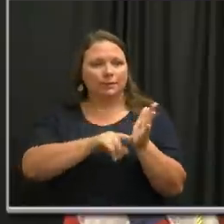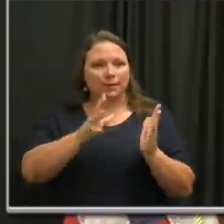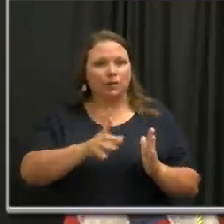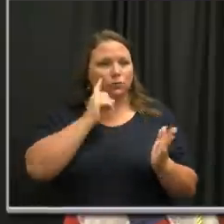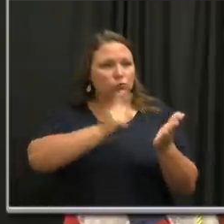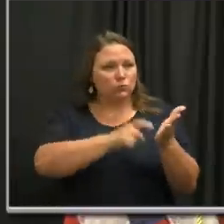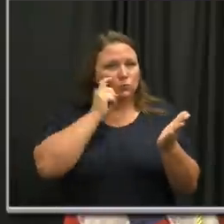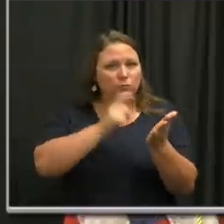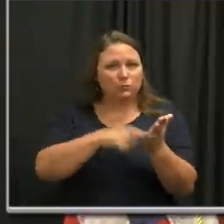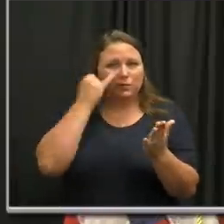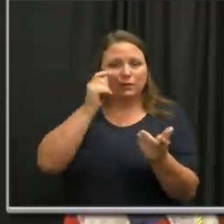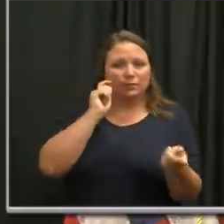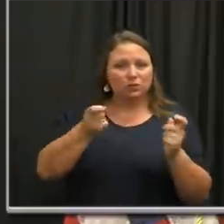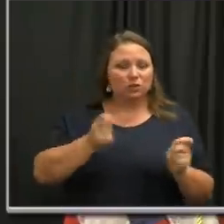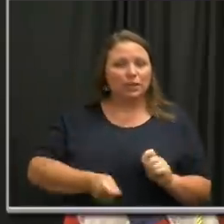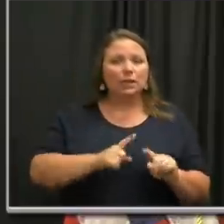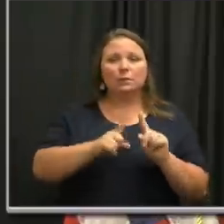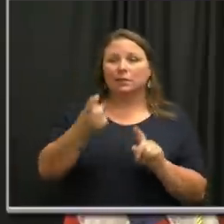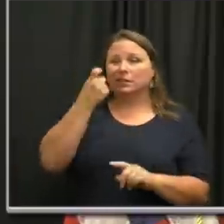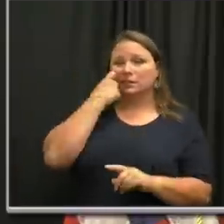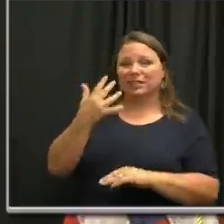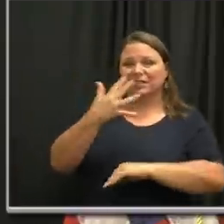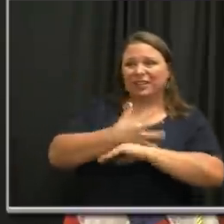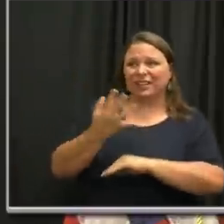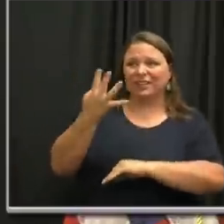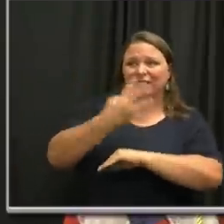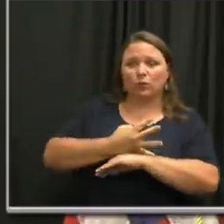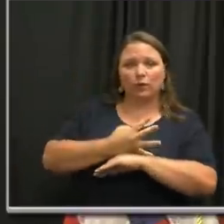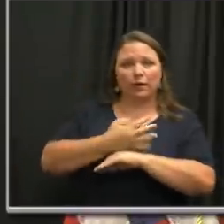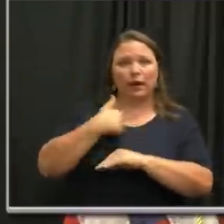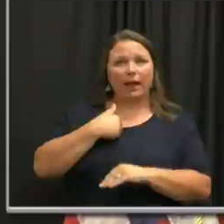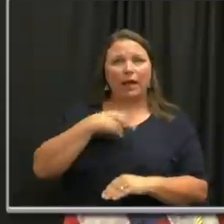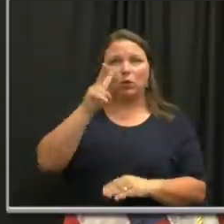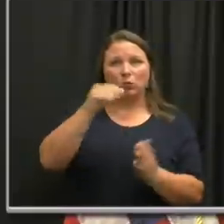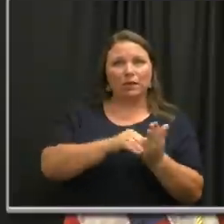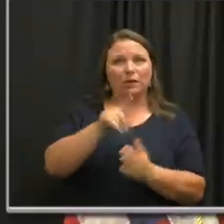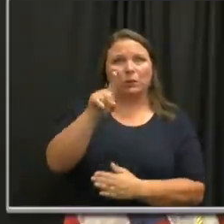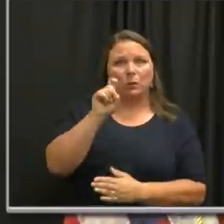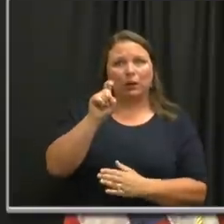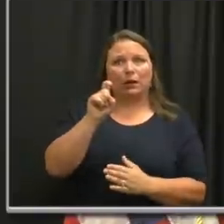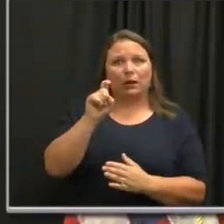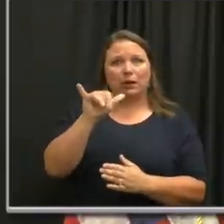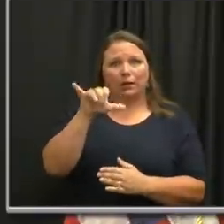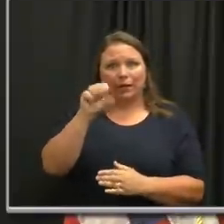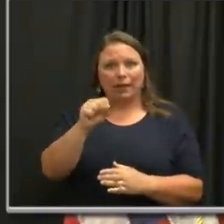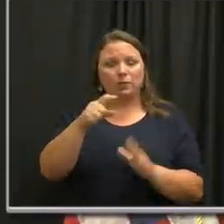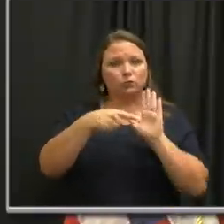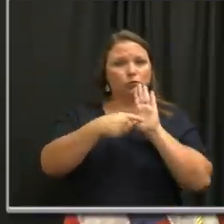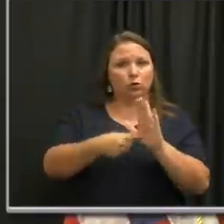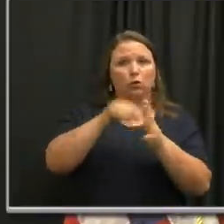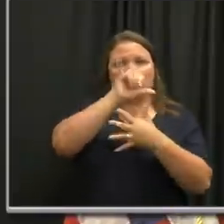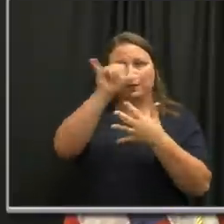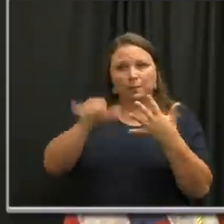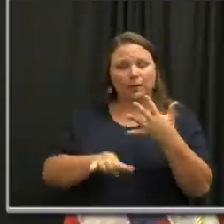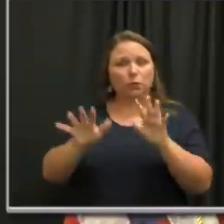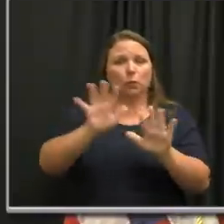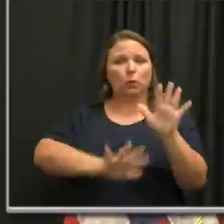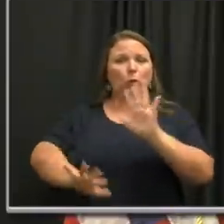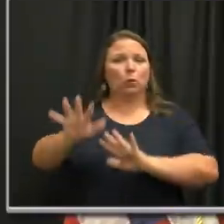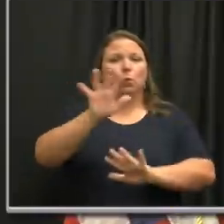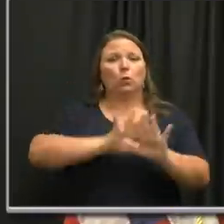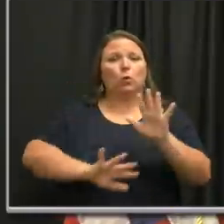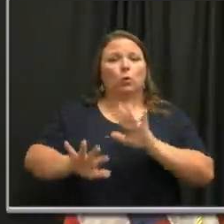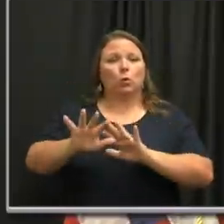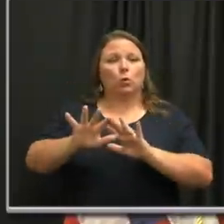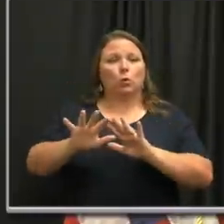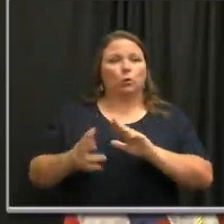was changing. Now, over the past five days, four days, we've had 2,100 cases. Well, the metrics quickly show that we're, we're much,